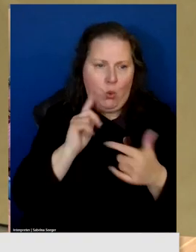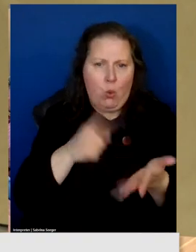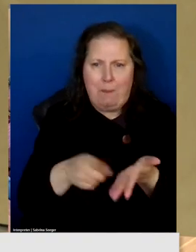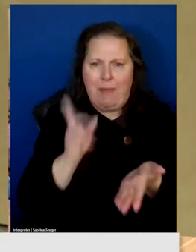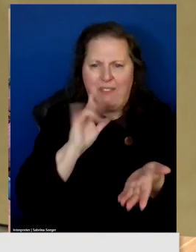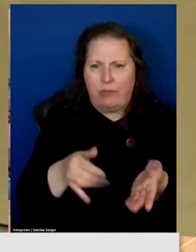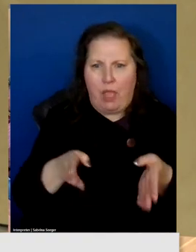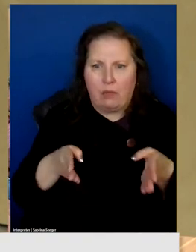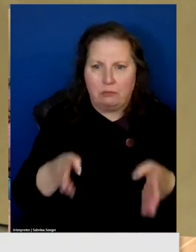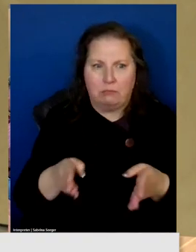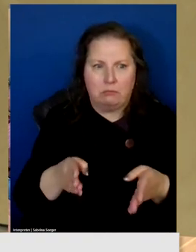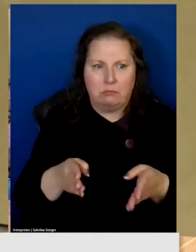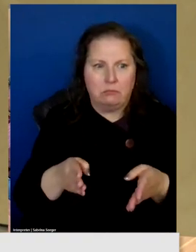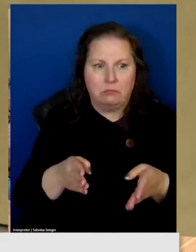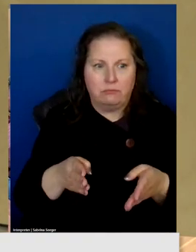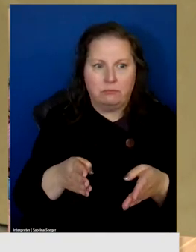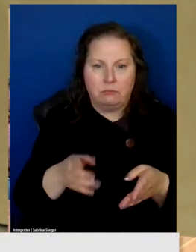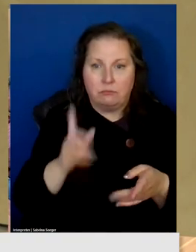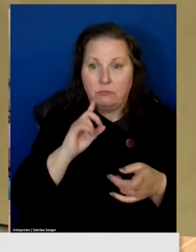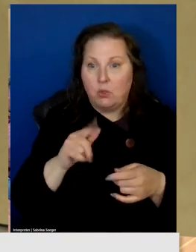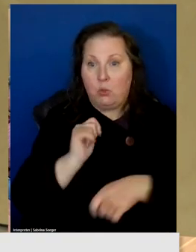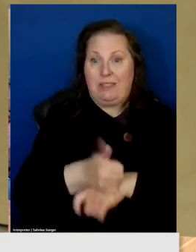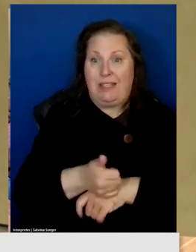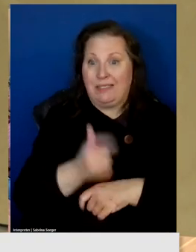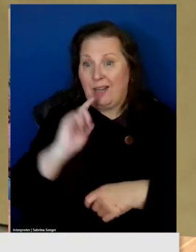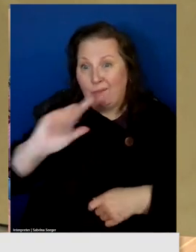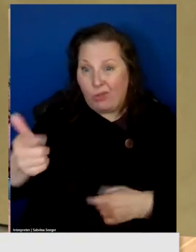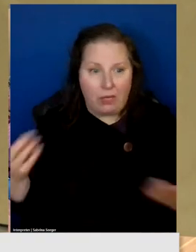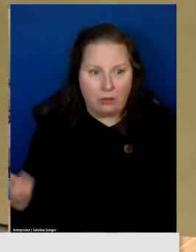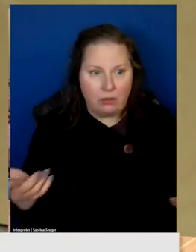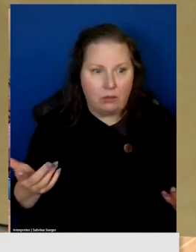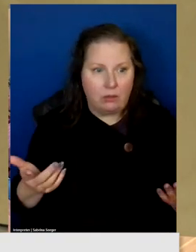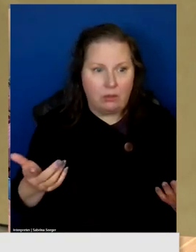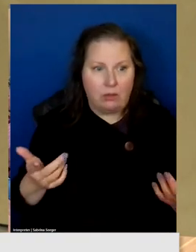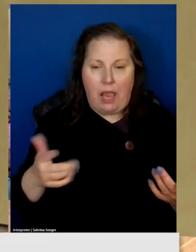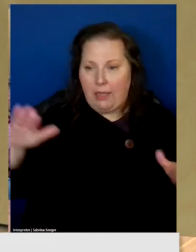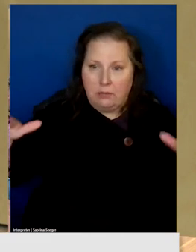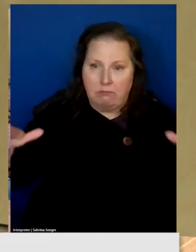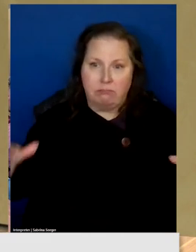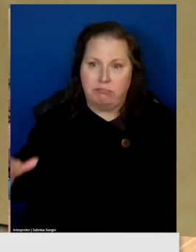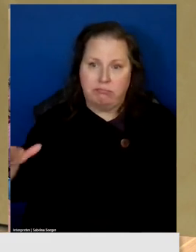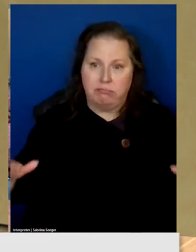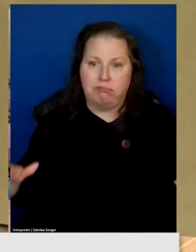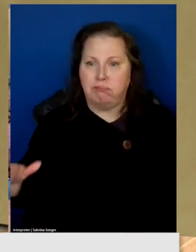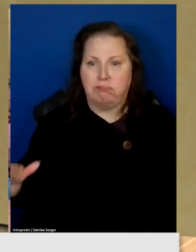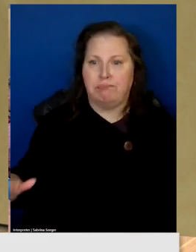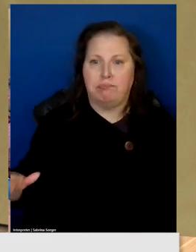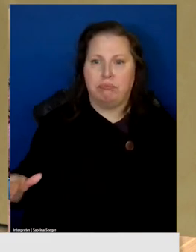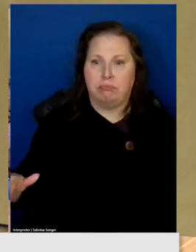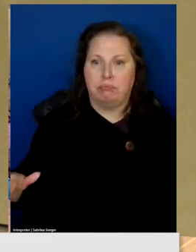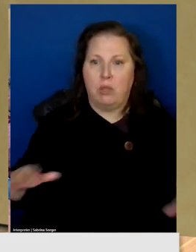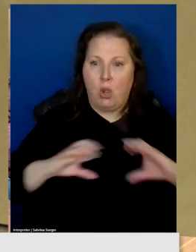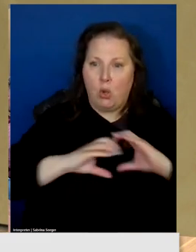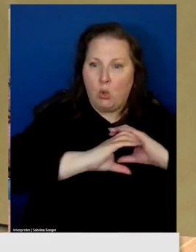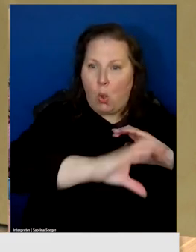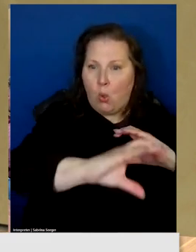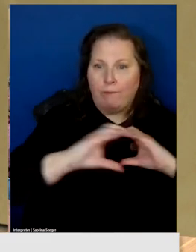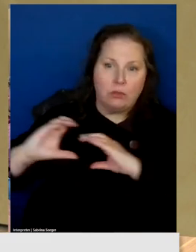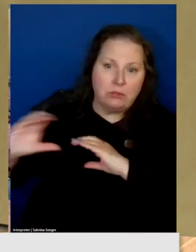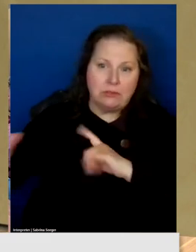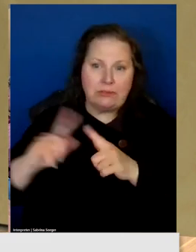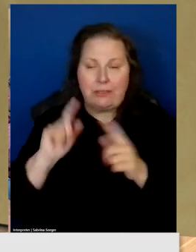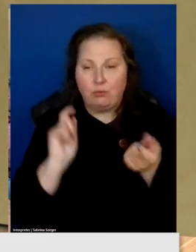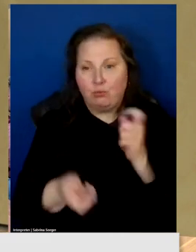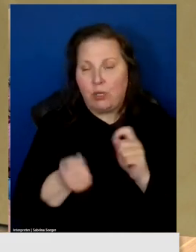settling later? If, as, as this ditch settles and culverts or whatever, need to be fine tuned.